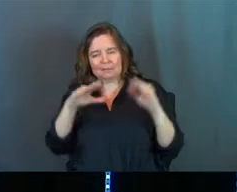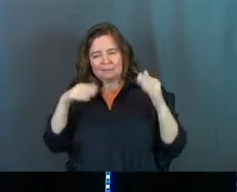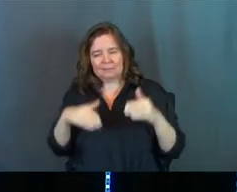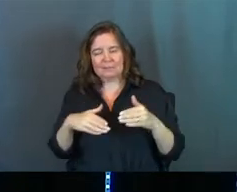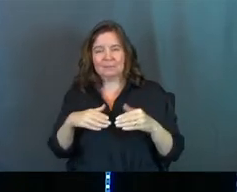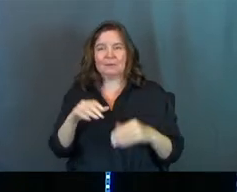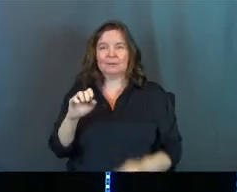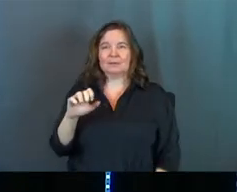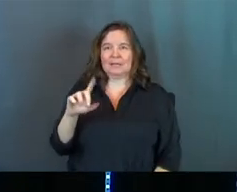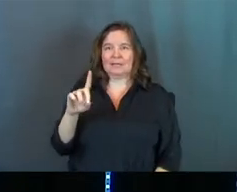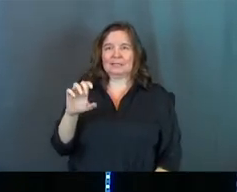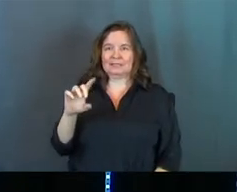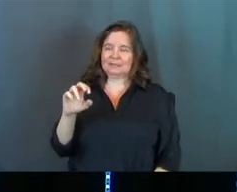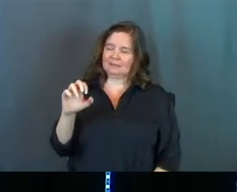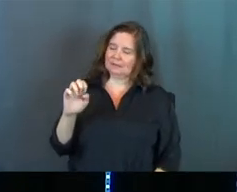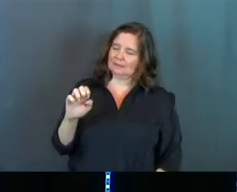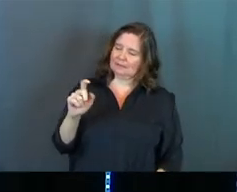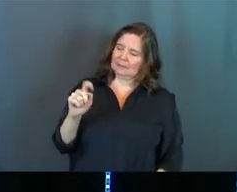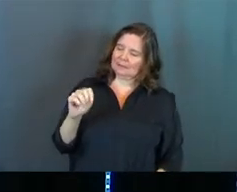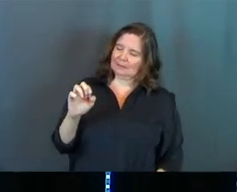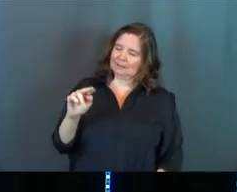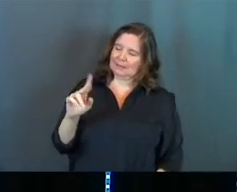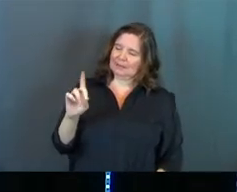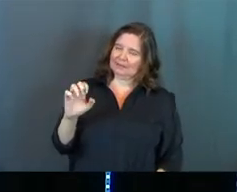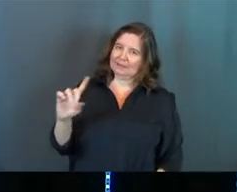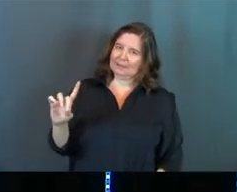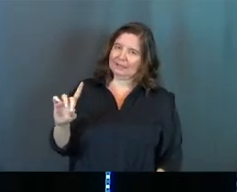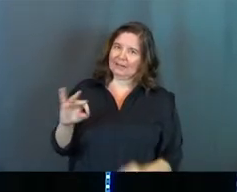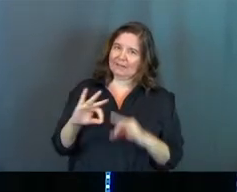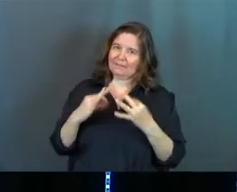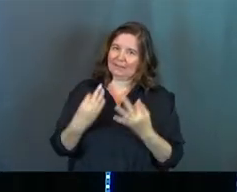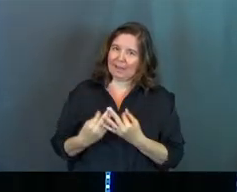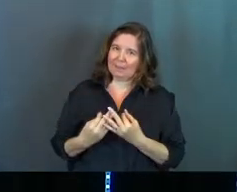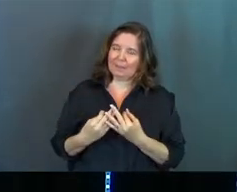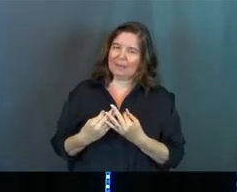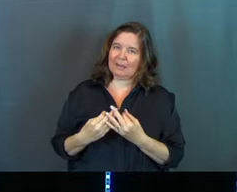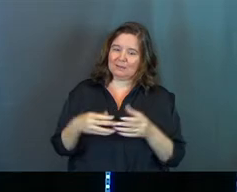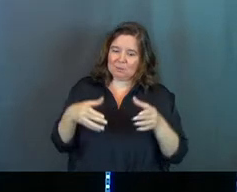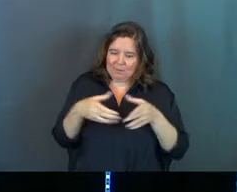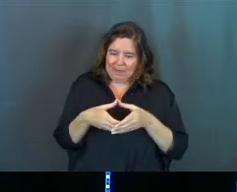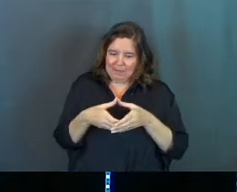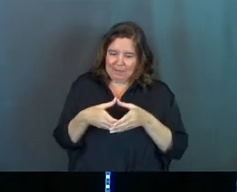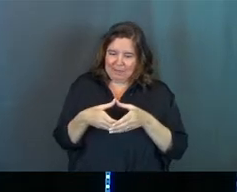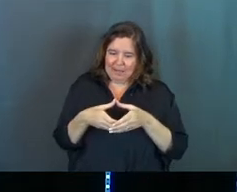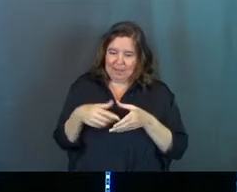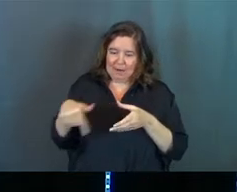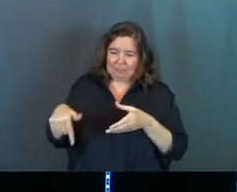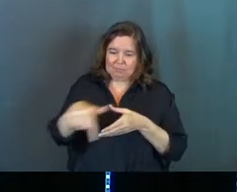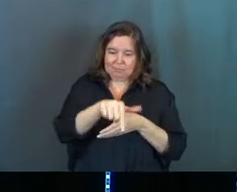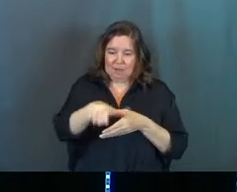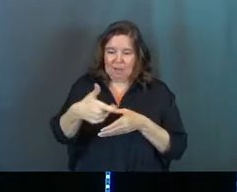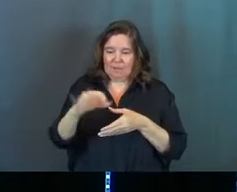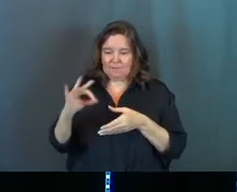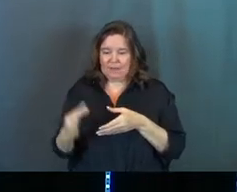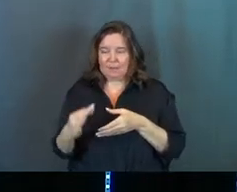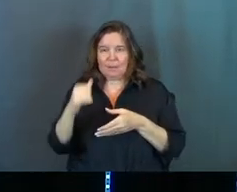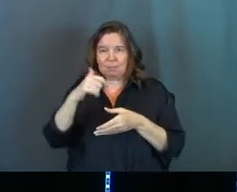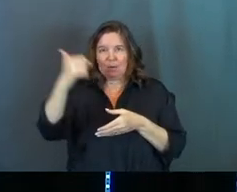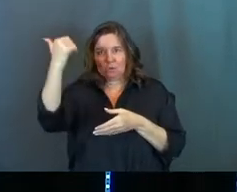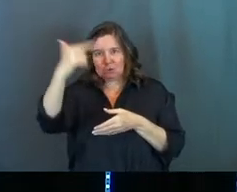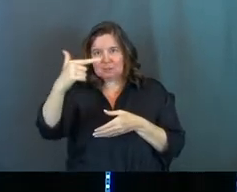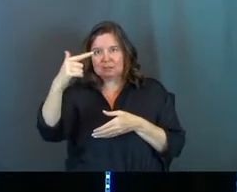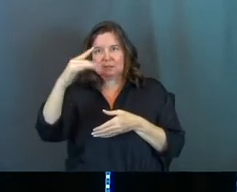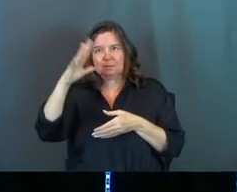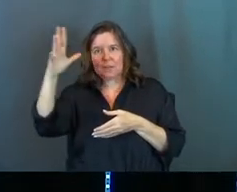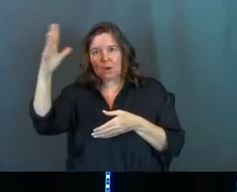extended family. You know, come on. Easy conversation. Everything's going to be fine. Should be no issues at all, right?